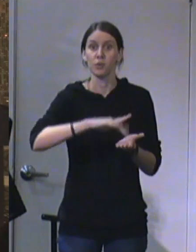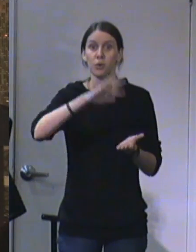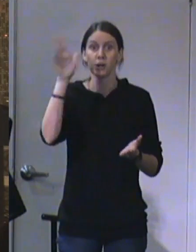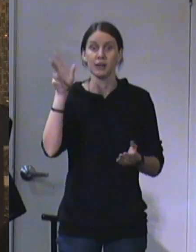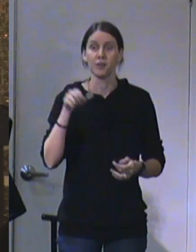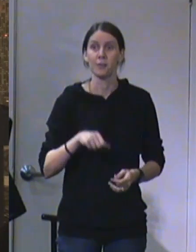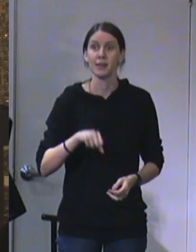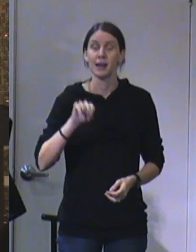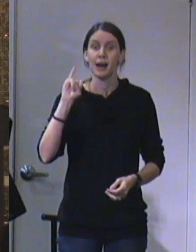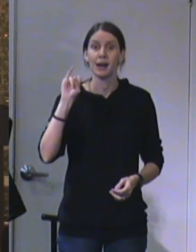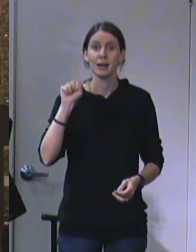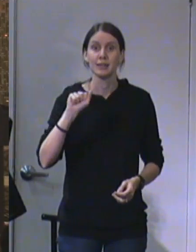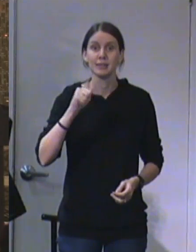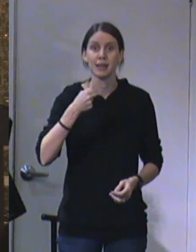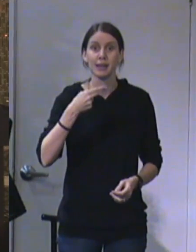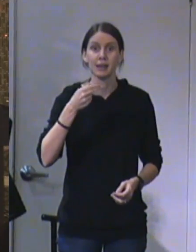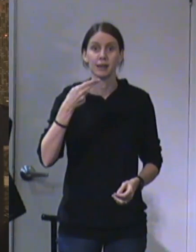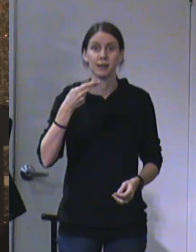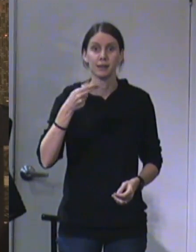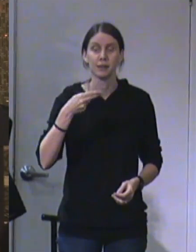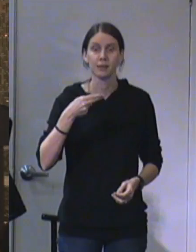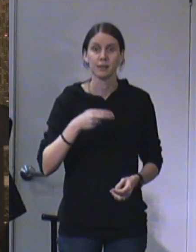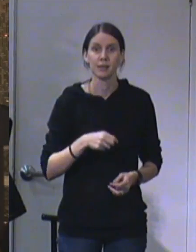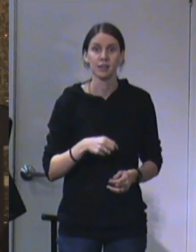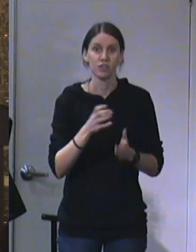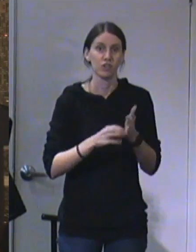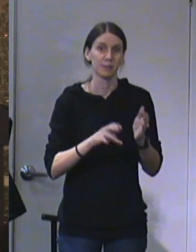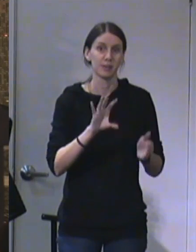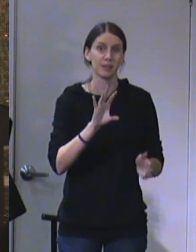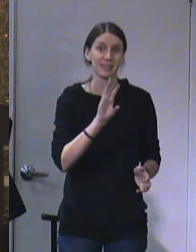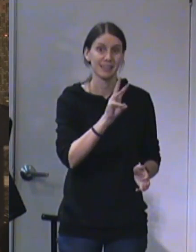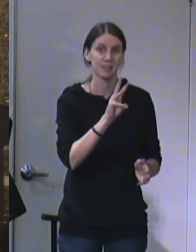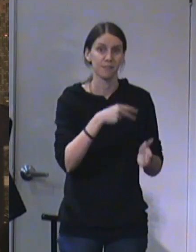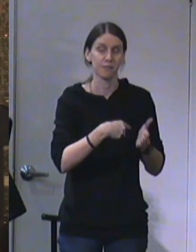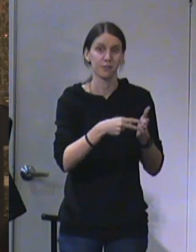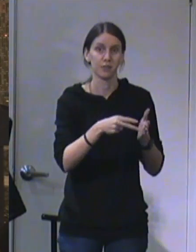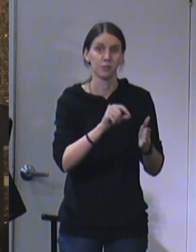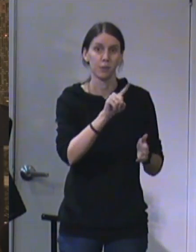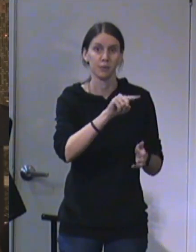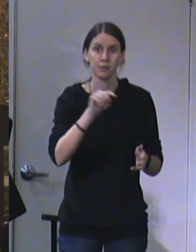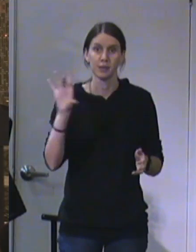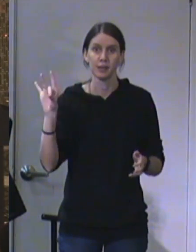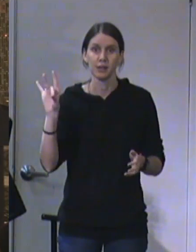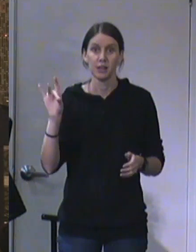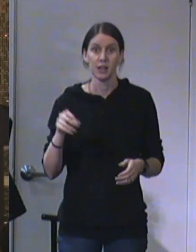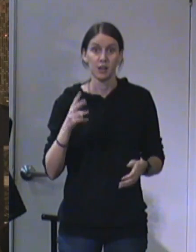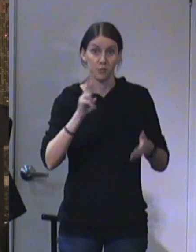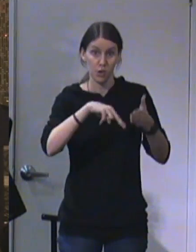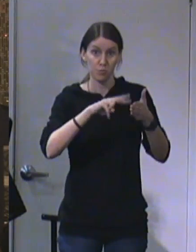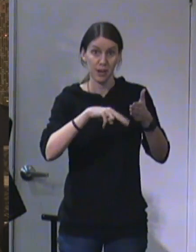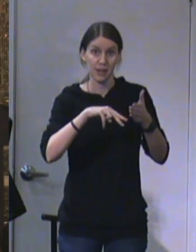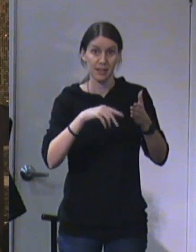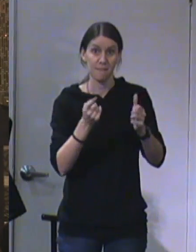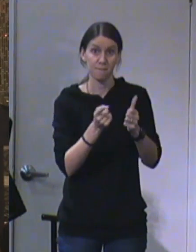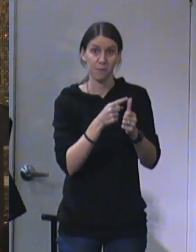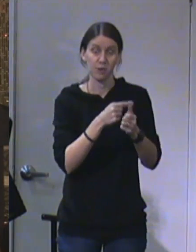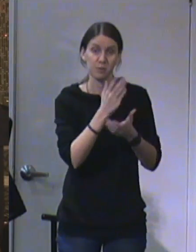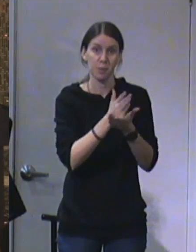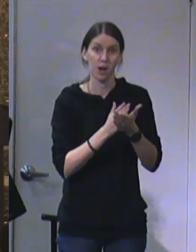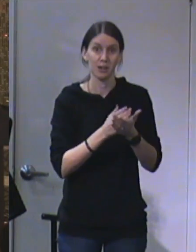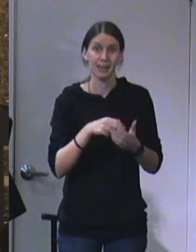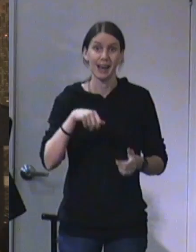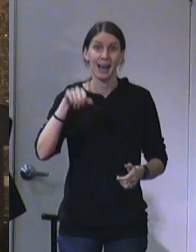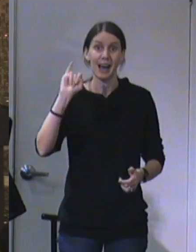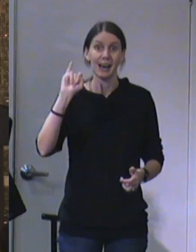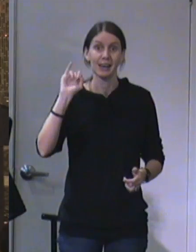6, the first eight verses. If you read the first part of the book of Isaiah, in the New Testament he would be